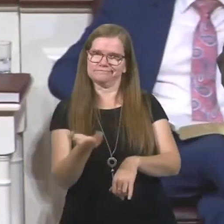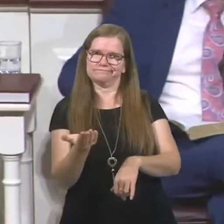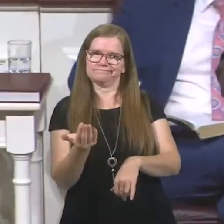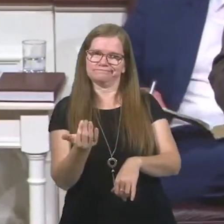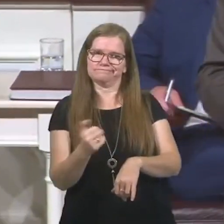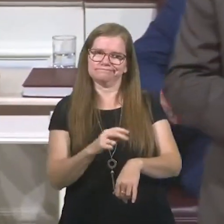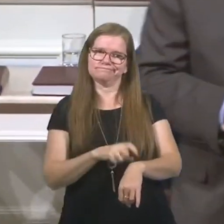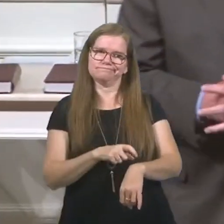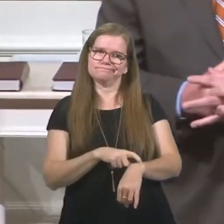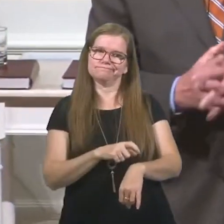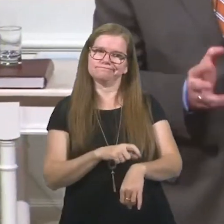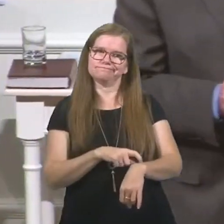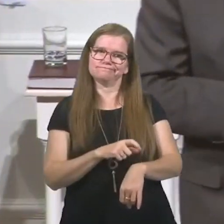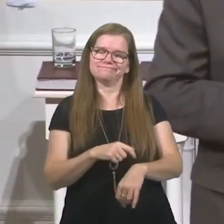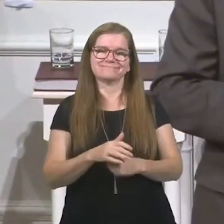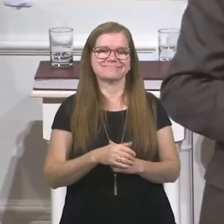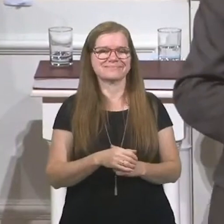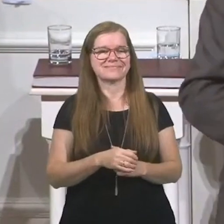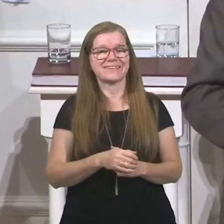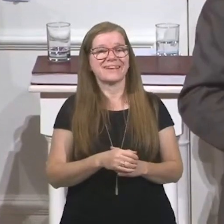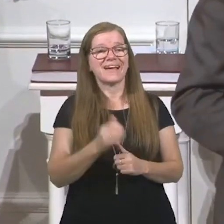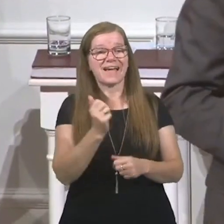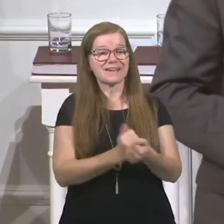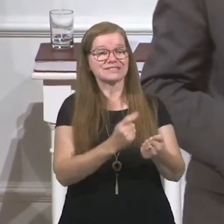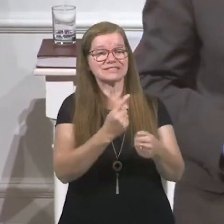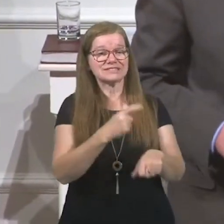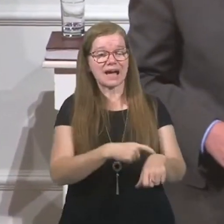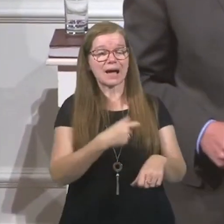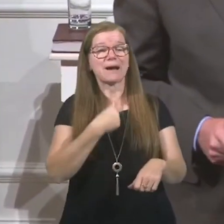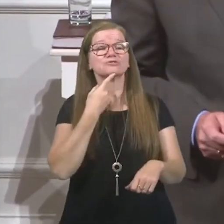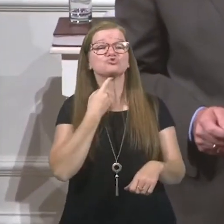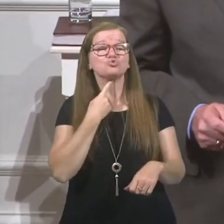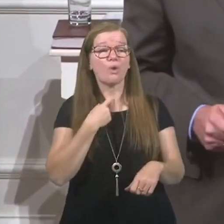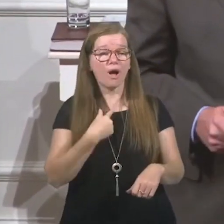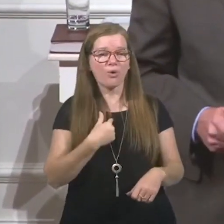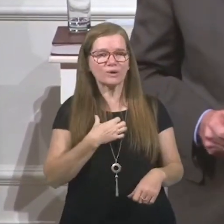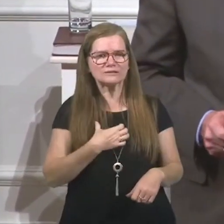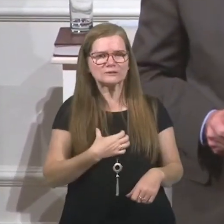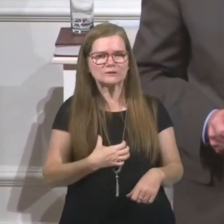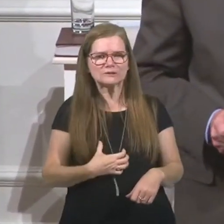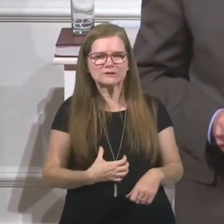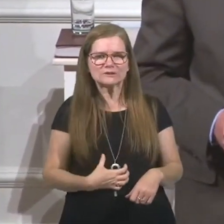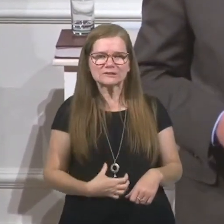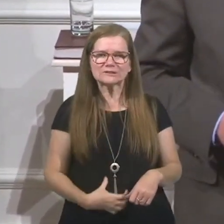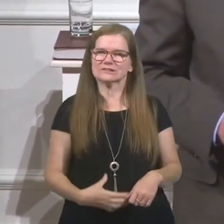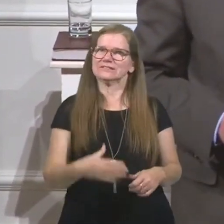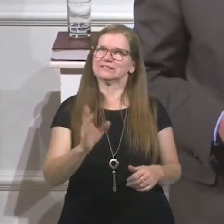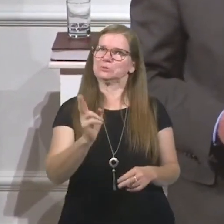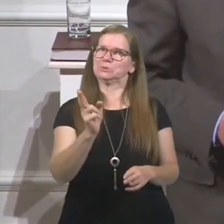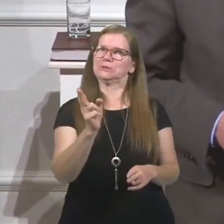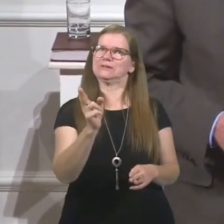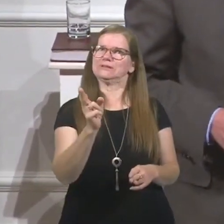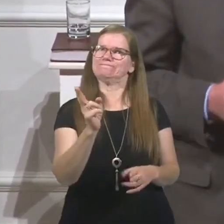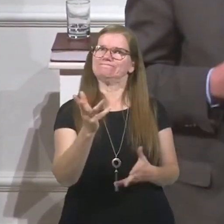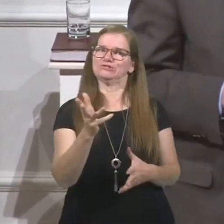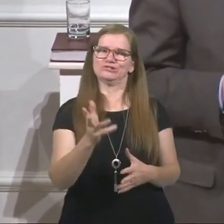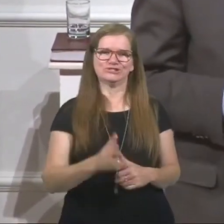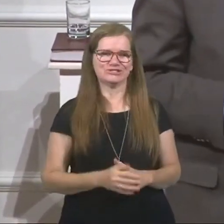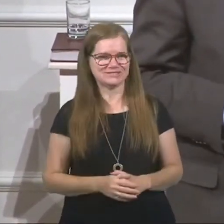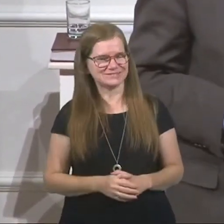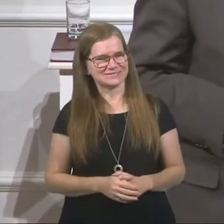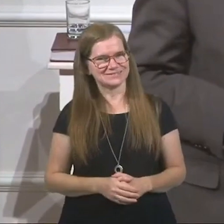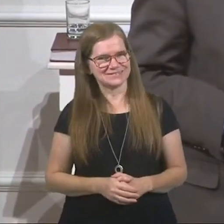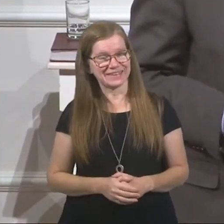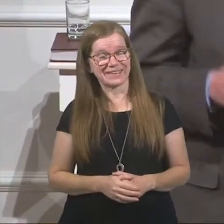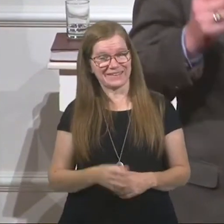You're like saying, man, every time I swallow, my stomach says thank you and I hope he finishes up this message in a hurry. We're thinking about